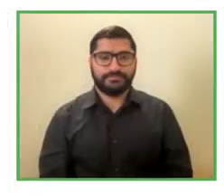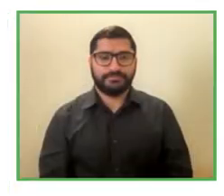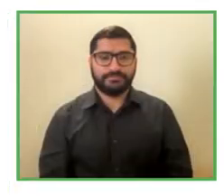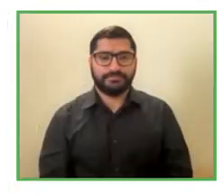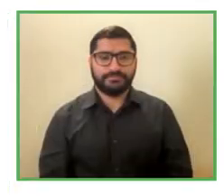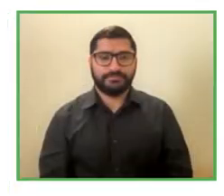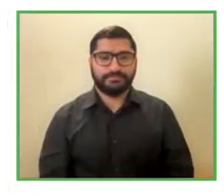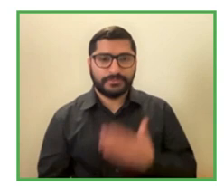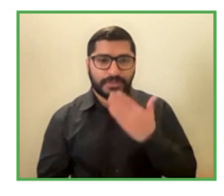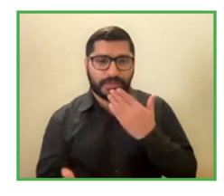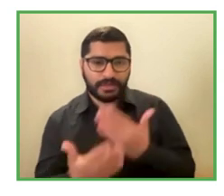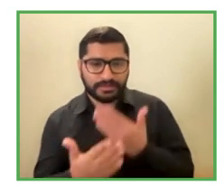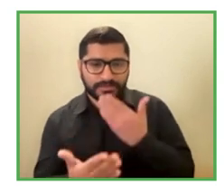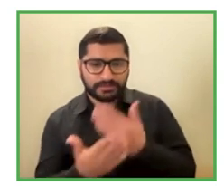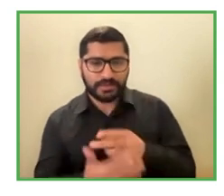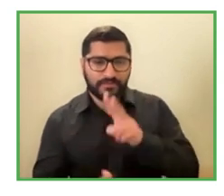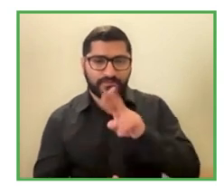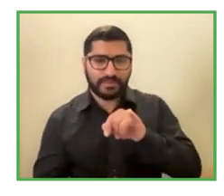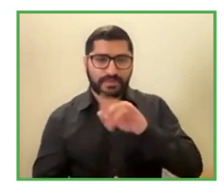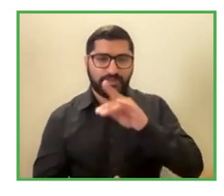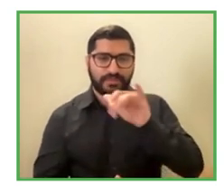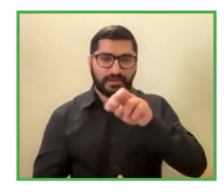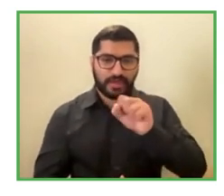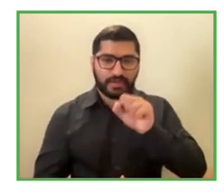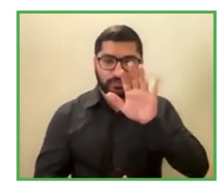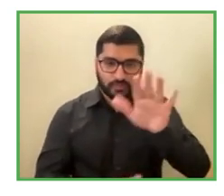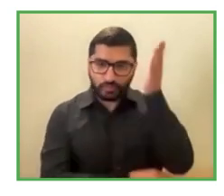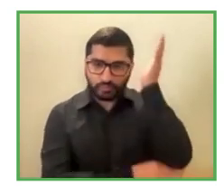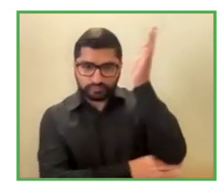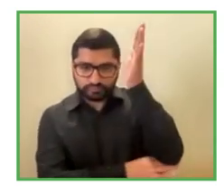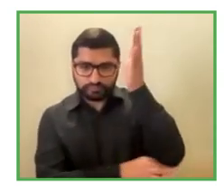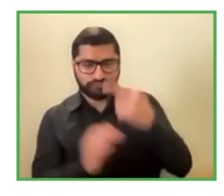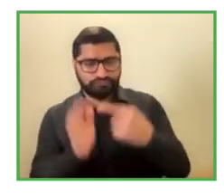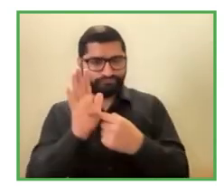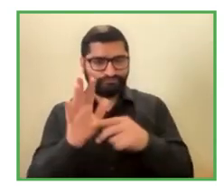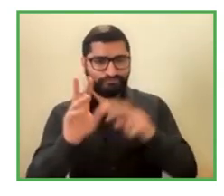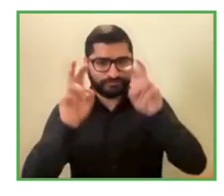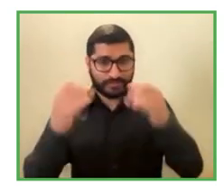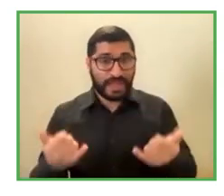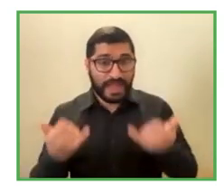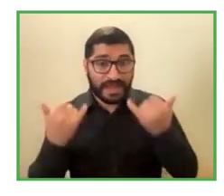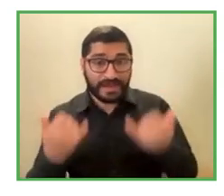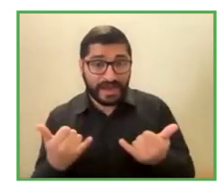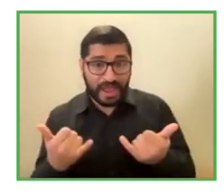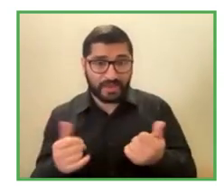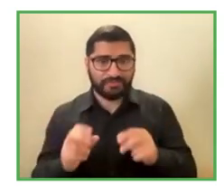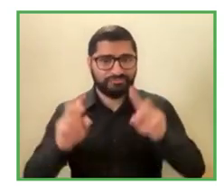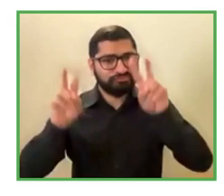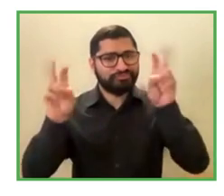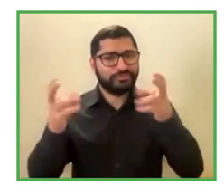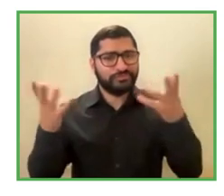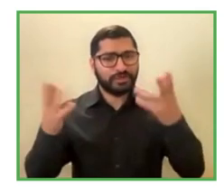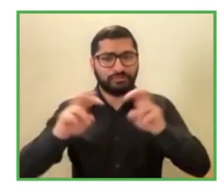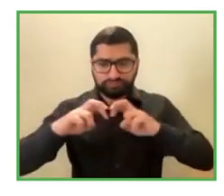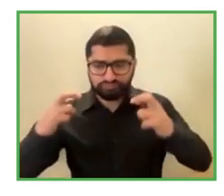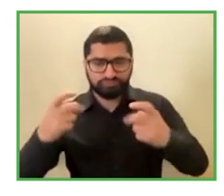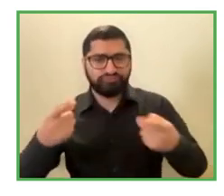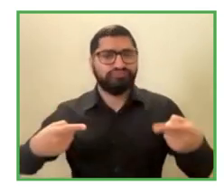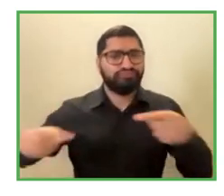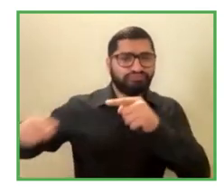Thank you very much for your presentation. Now, at this moment of the